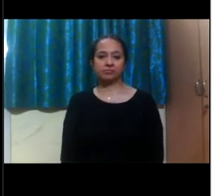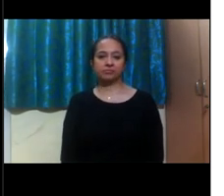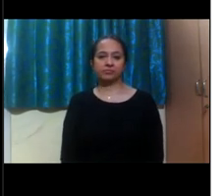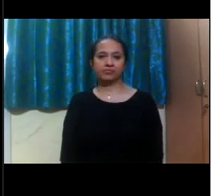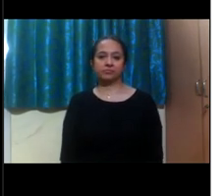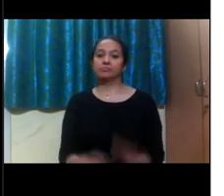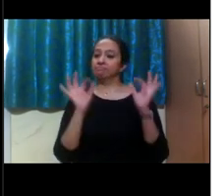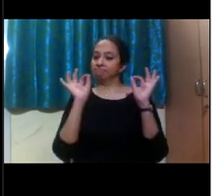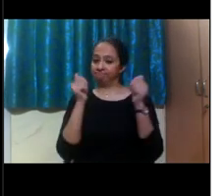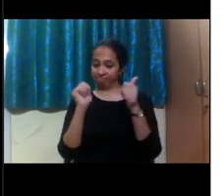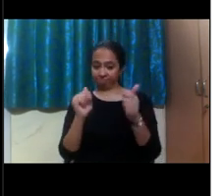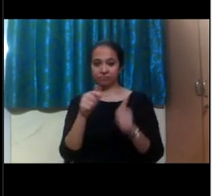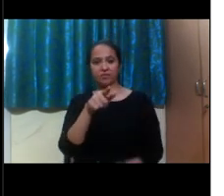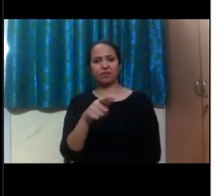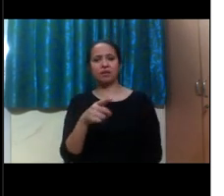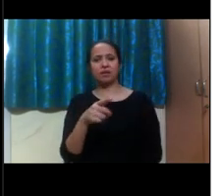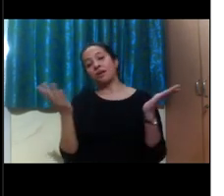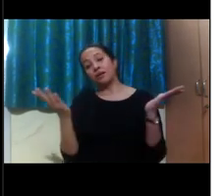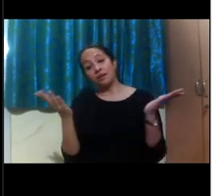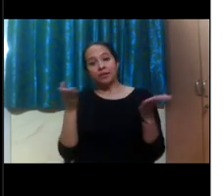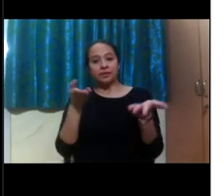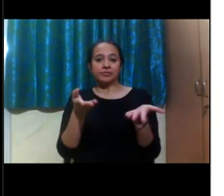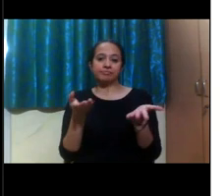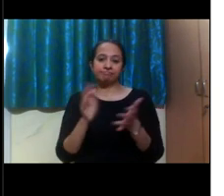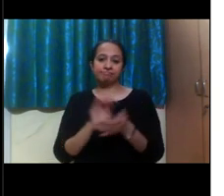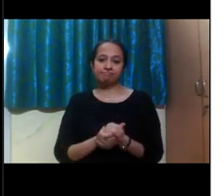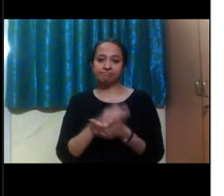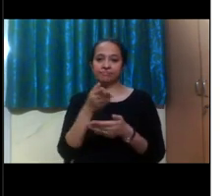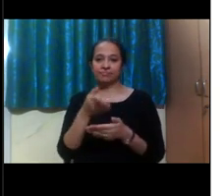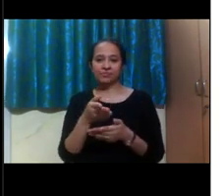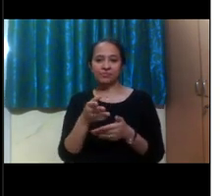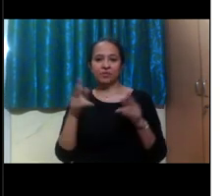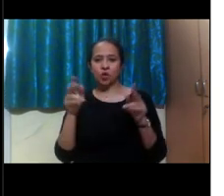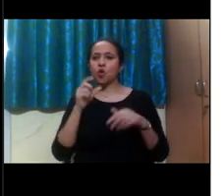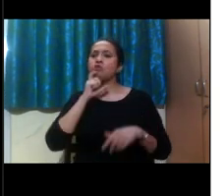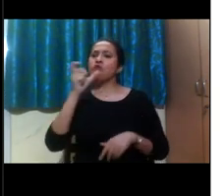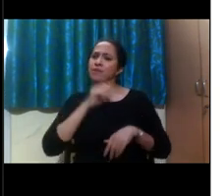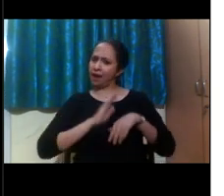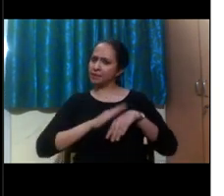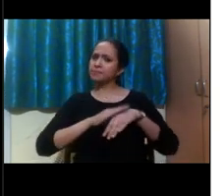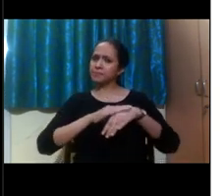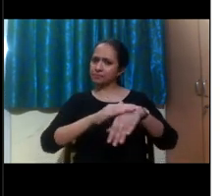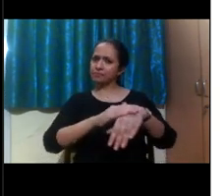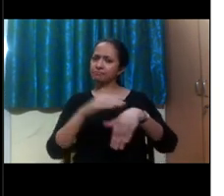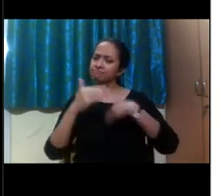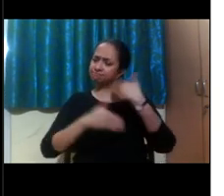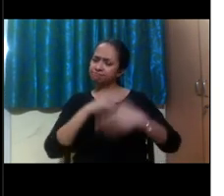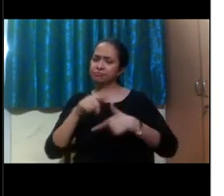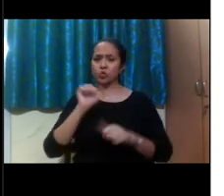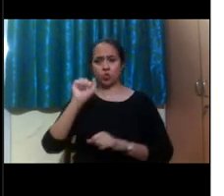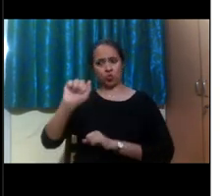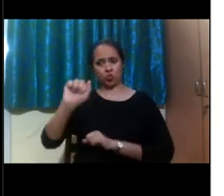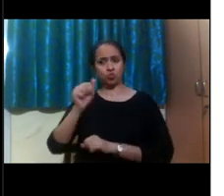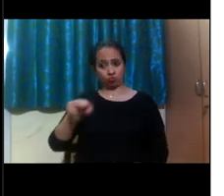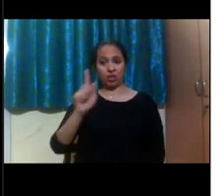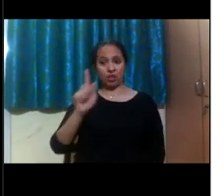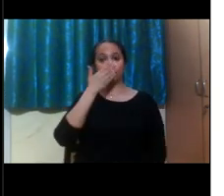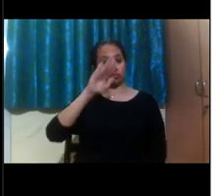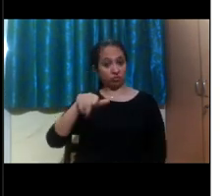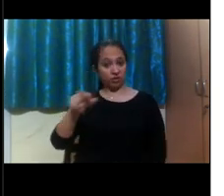All righty. And so when you come to, you know, the college experience, do you know that you have rights as a student on our campus?